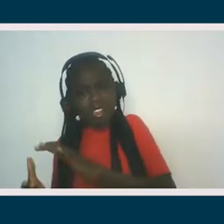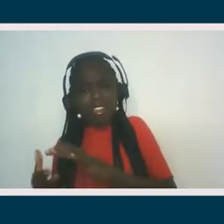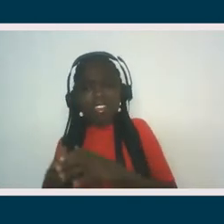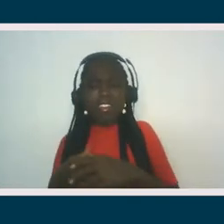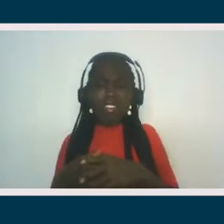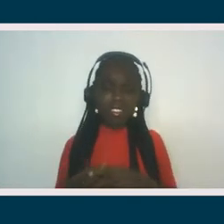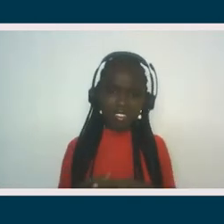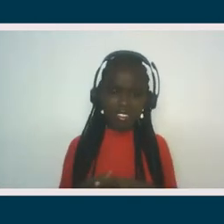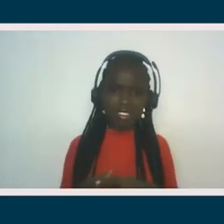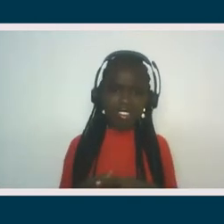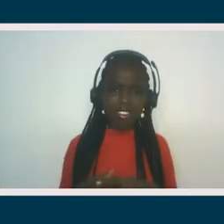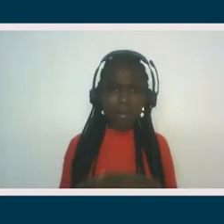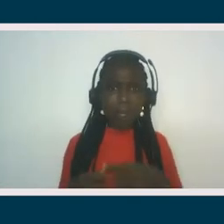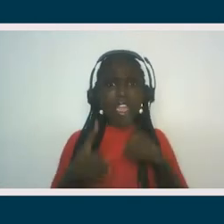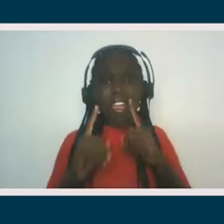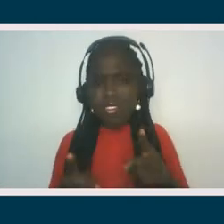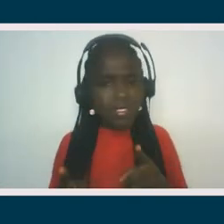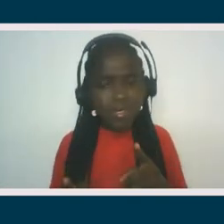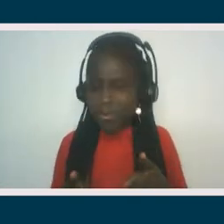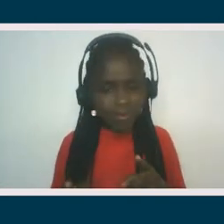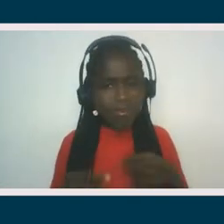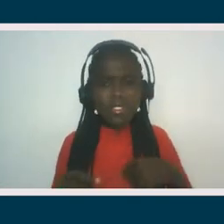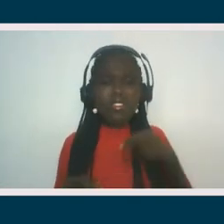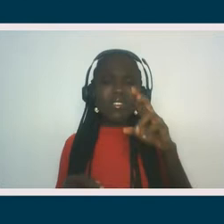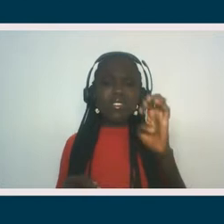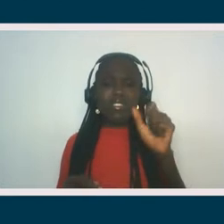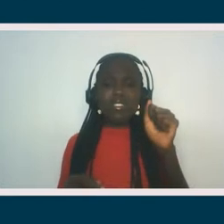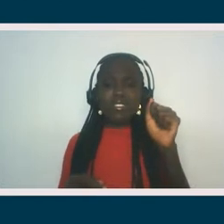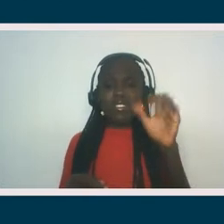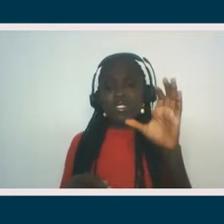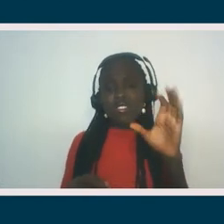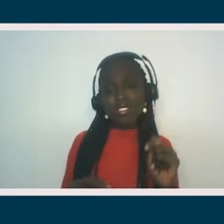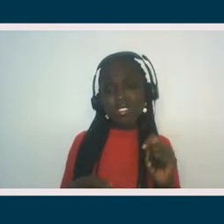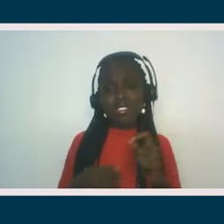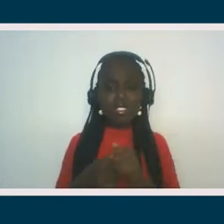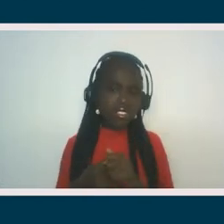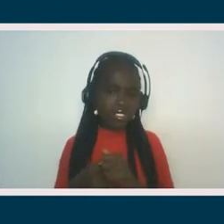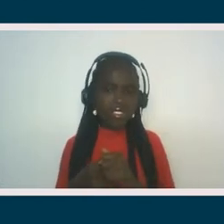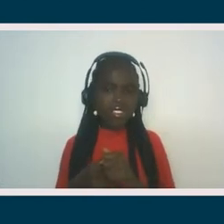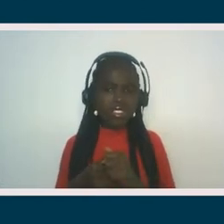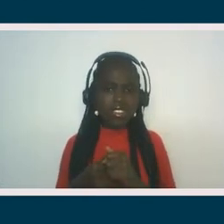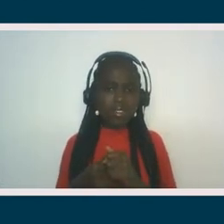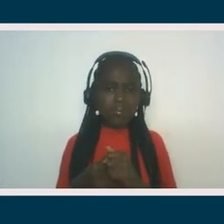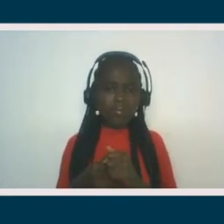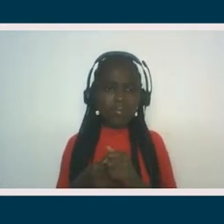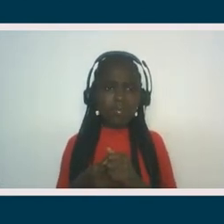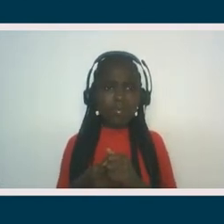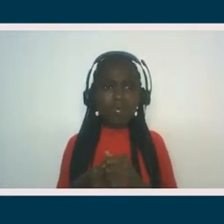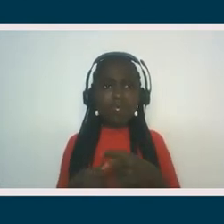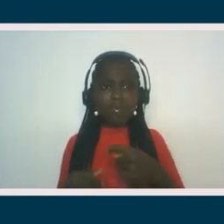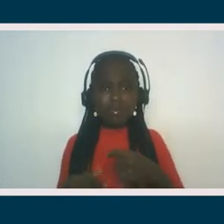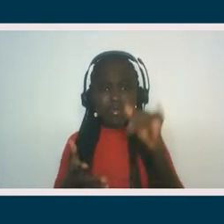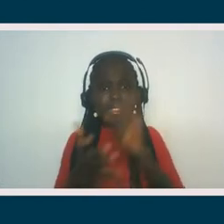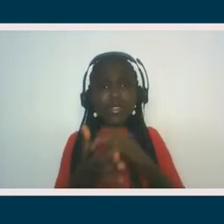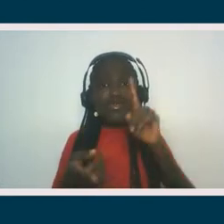is a reaction, not a response. Yeah. Right. And that to truly be embodied is to embody the